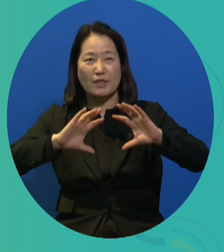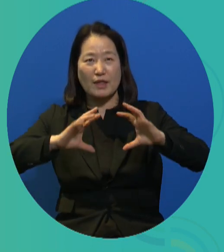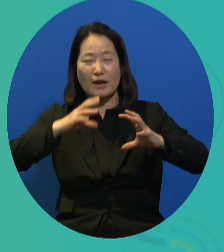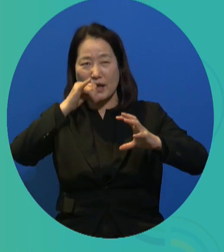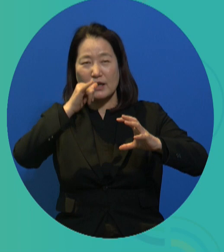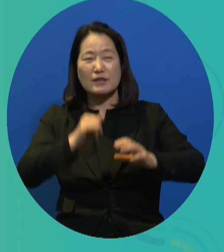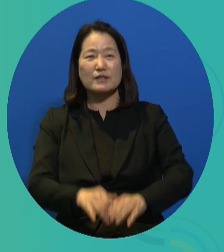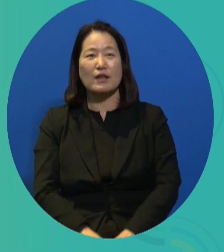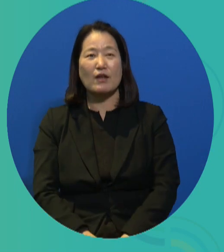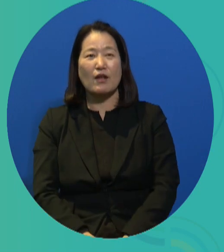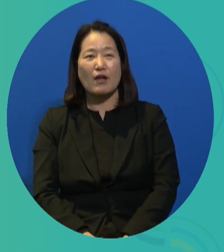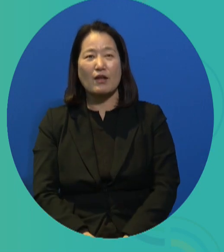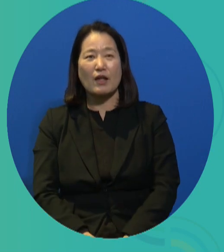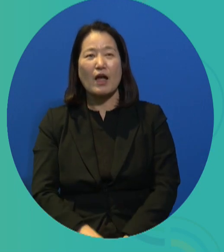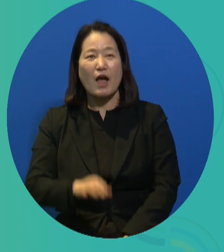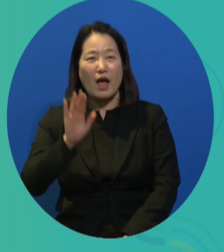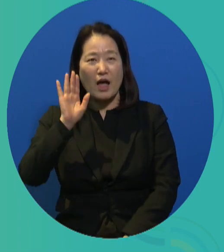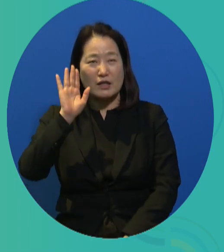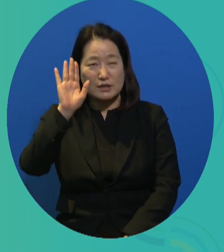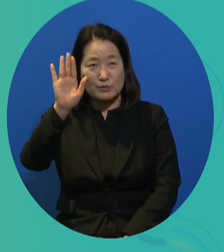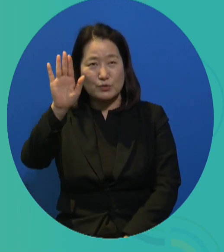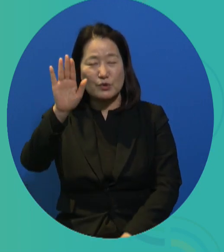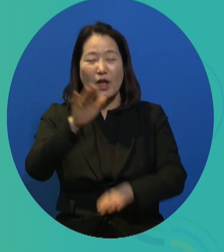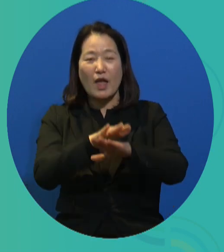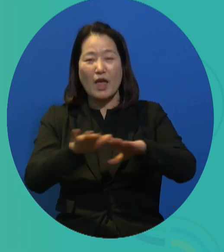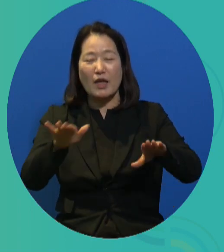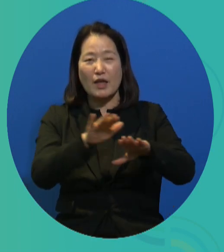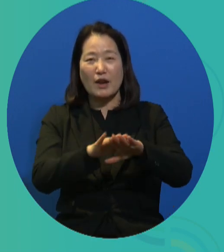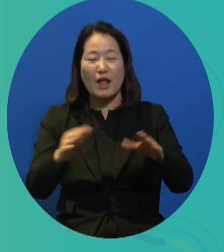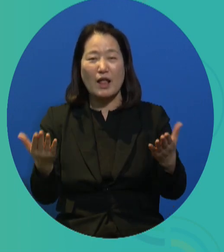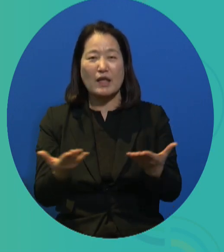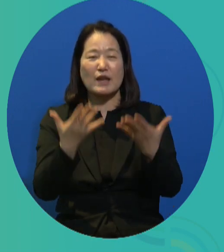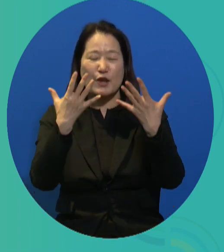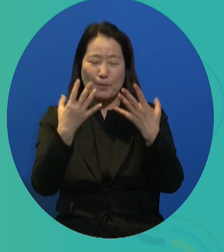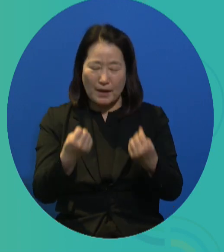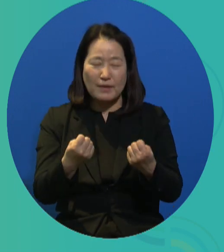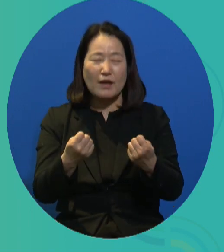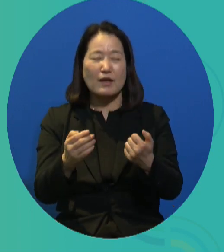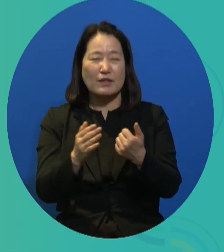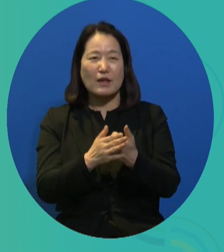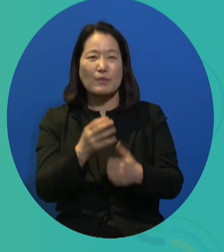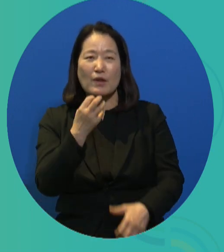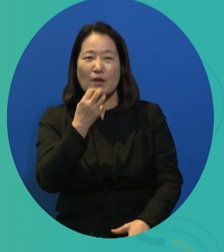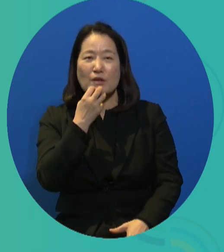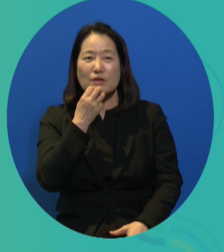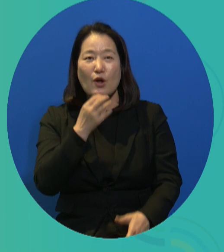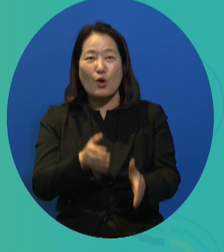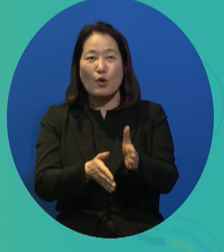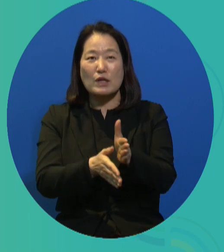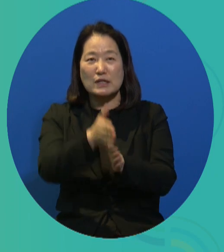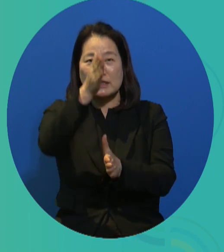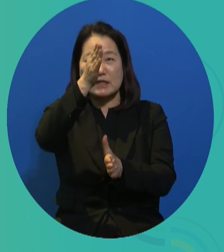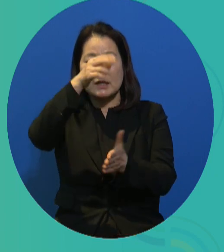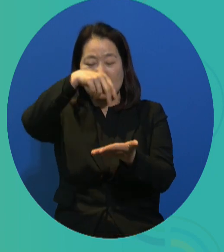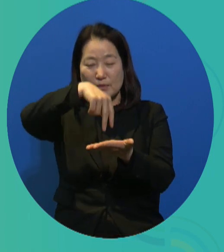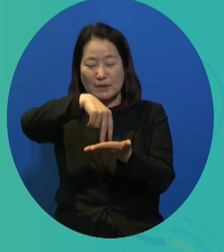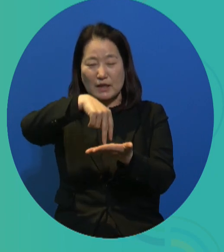the rights of PWD. So this means that we still have a lot of work left to do. At the Seoul Metropolitan Government,